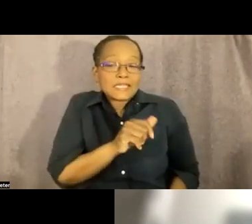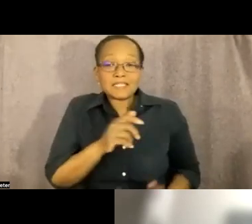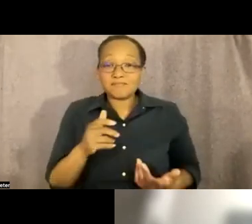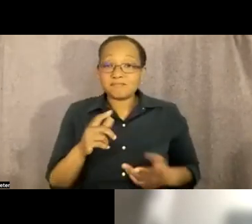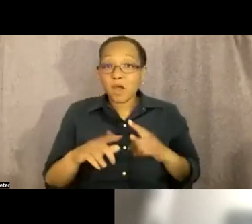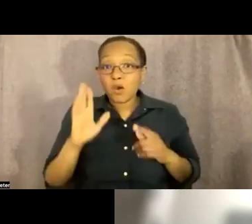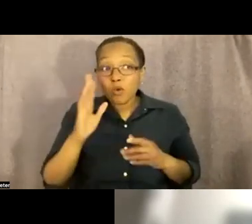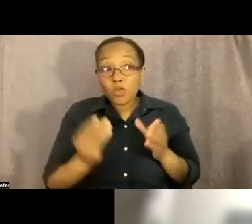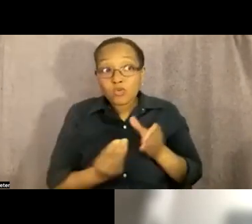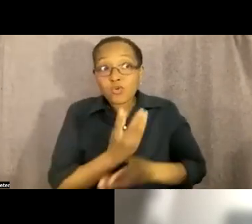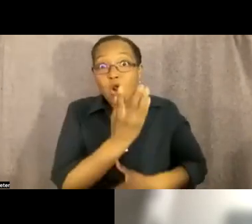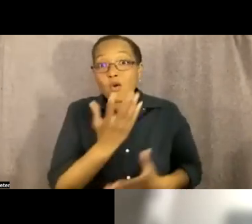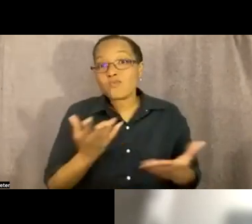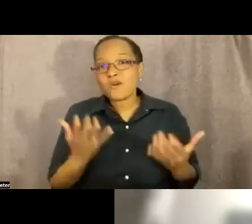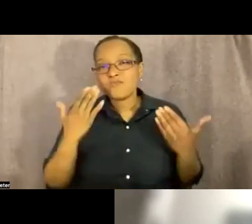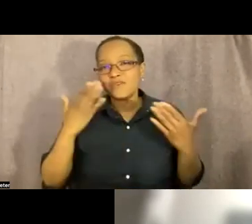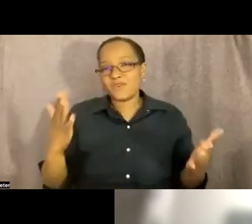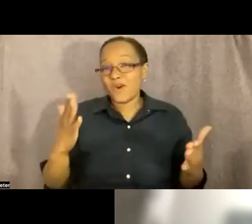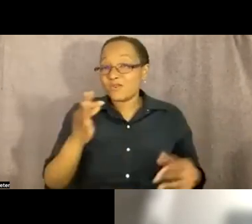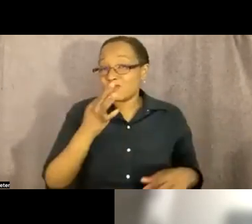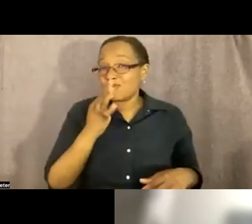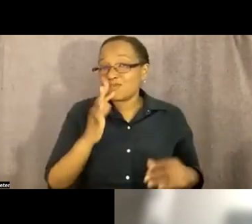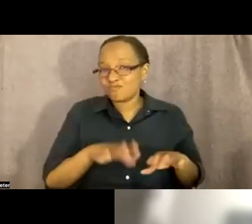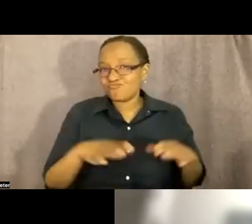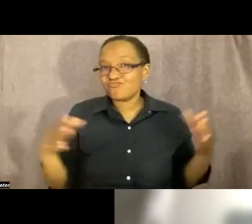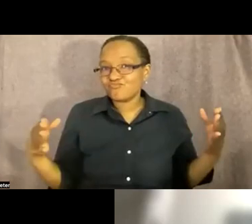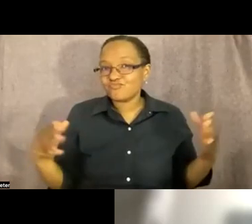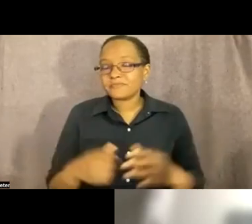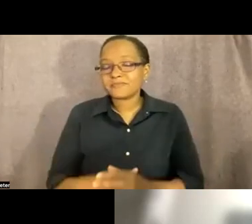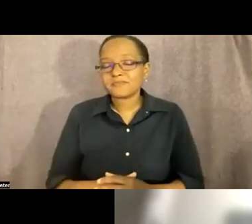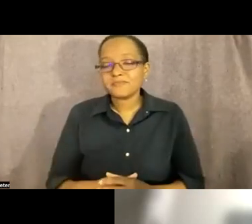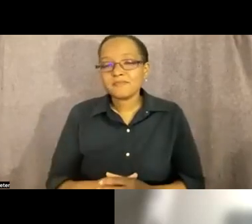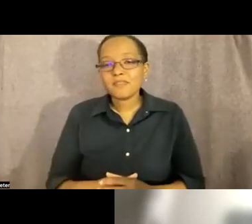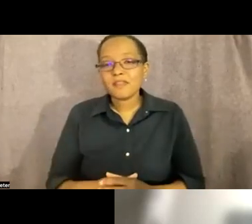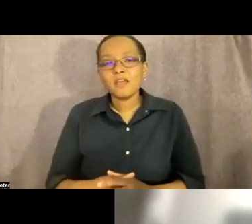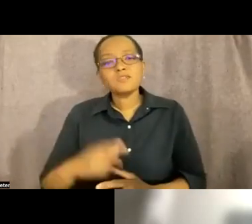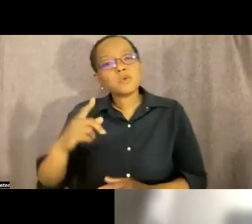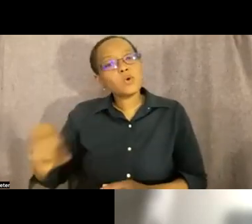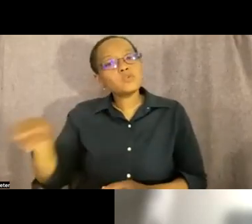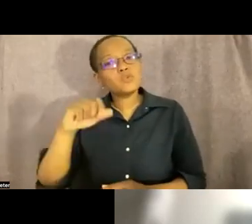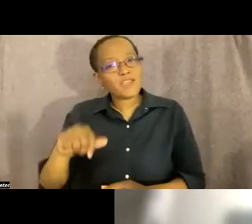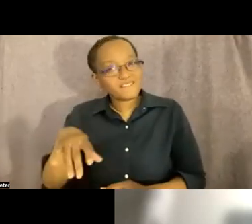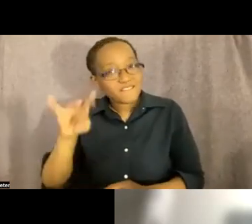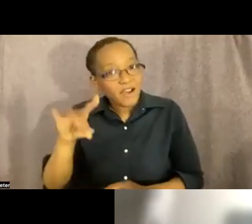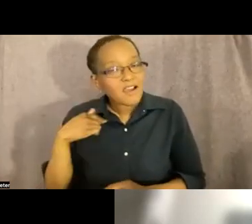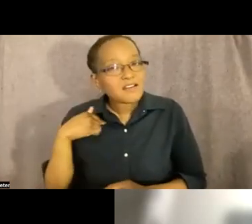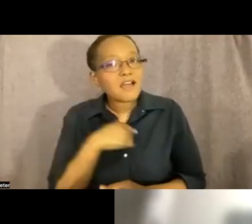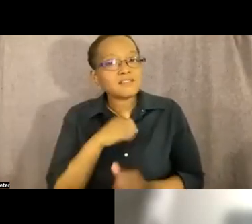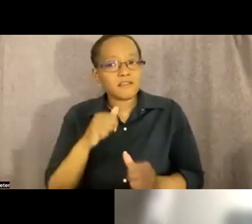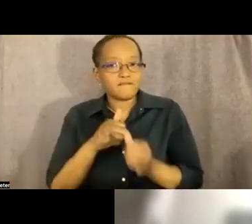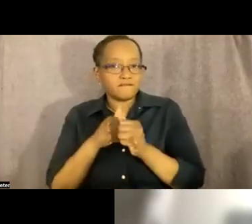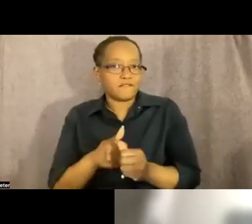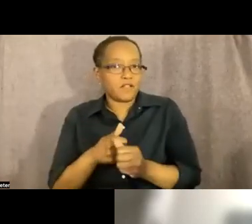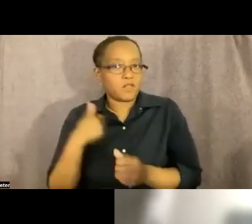soon indeed and you can also as already i mean i'm sure you guys know how to find this how to follow us uh